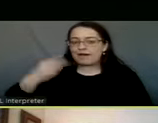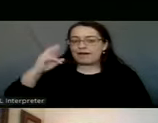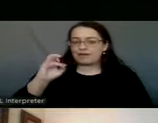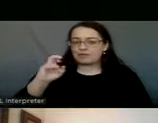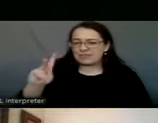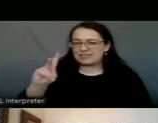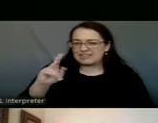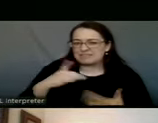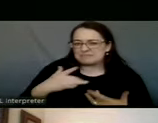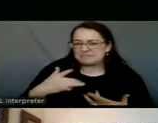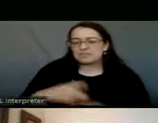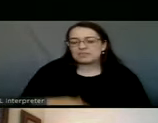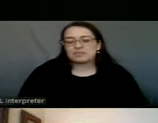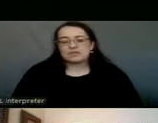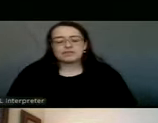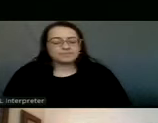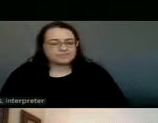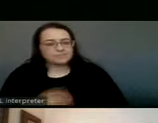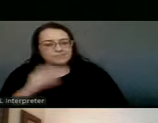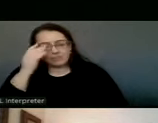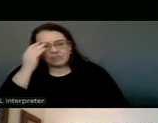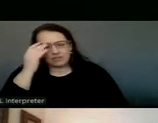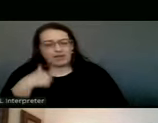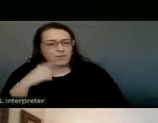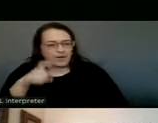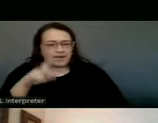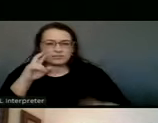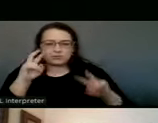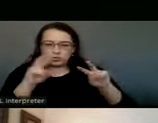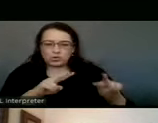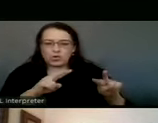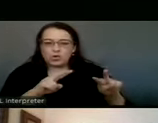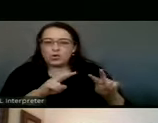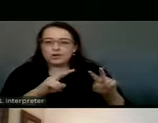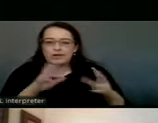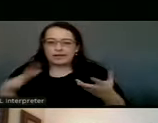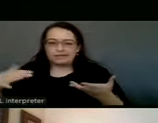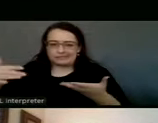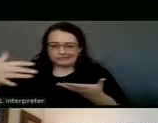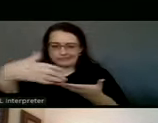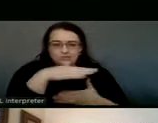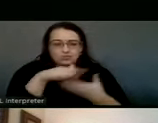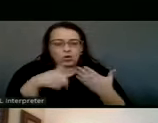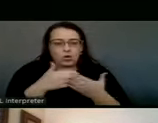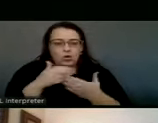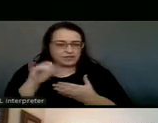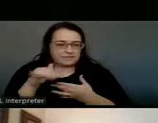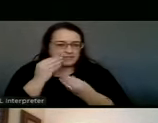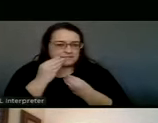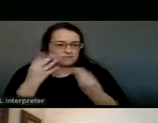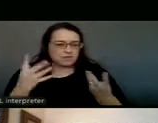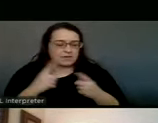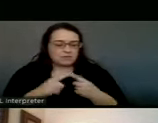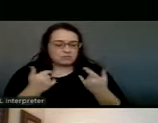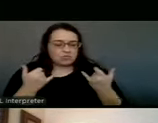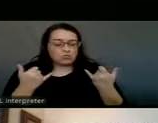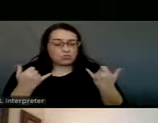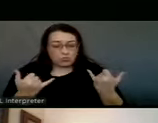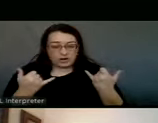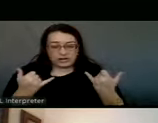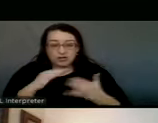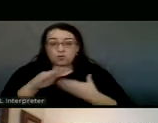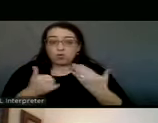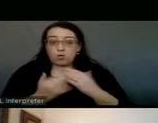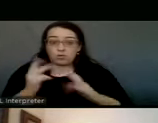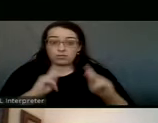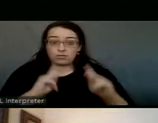So I would have, I would have to look and see, you know, get and get kind of all of those numbers. But right now, all of the people